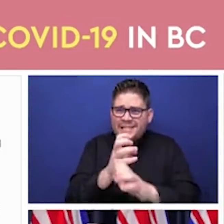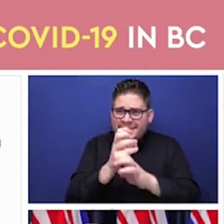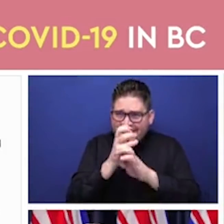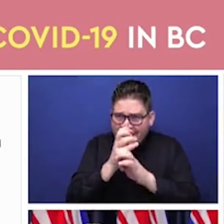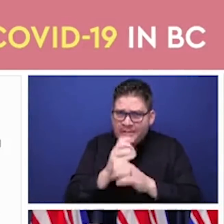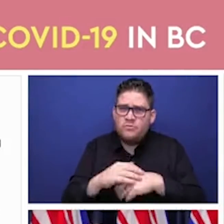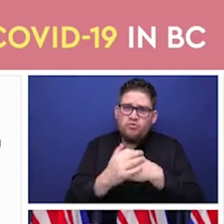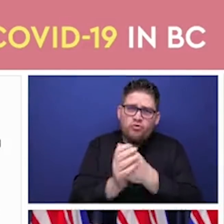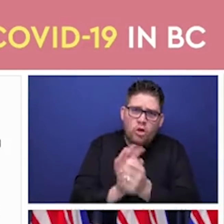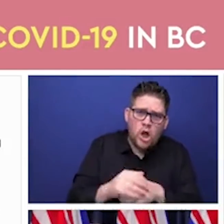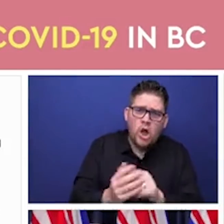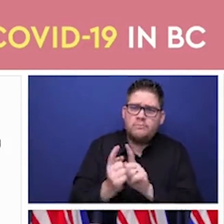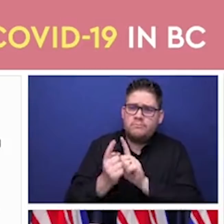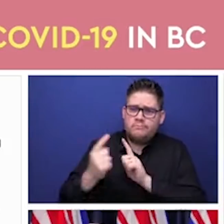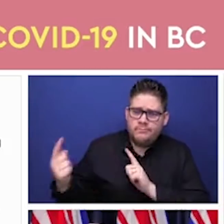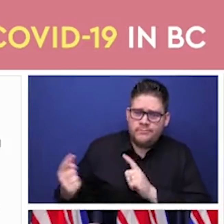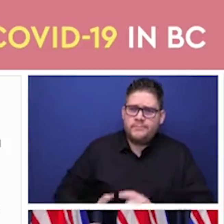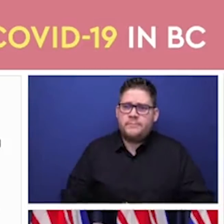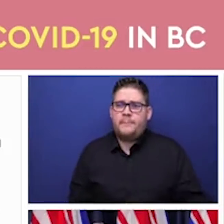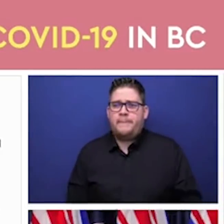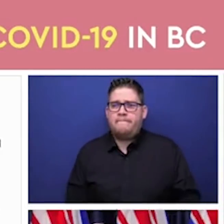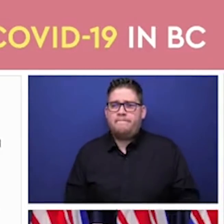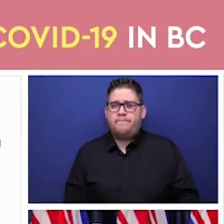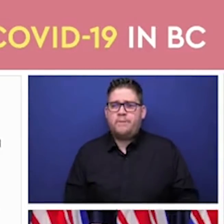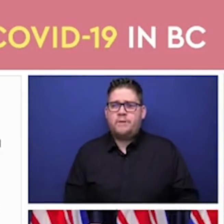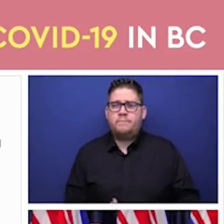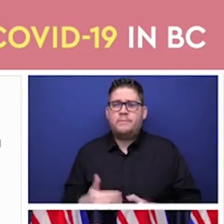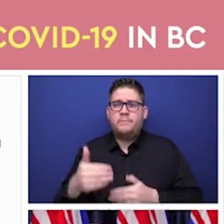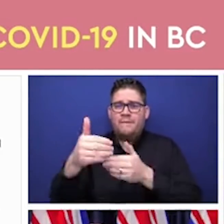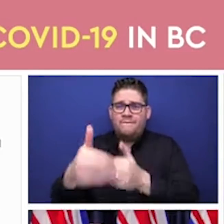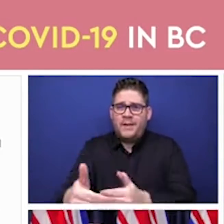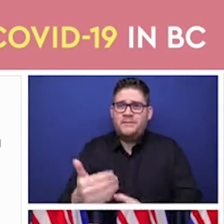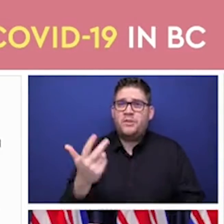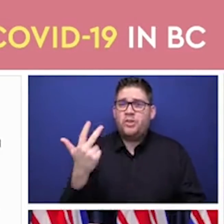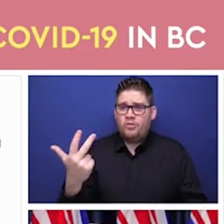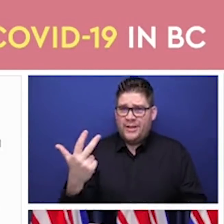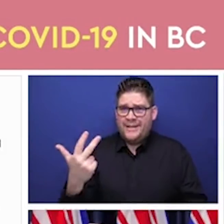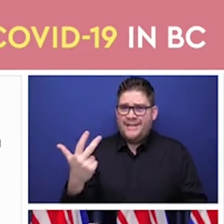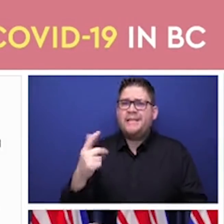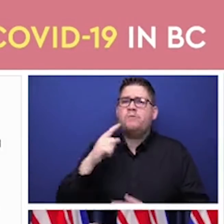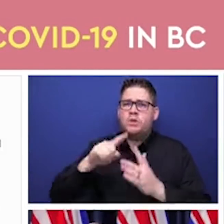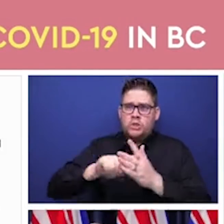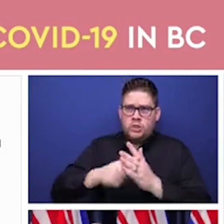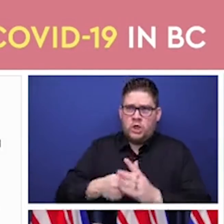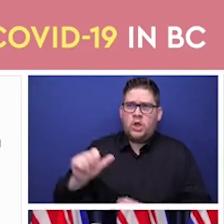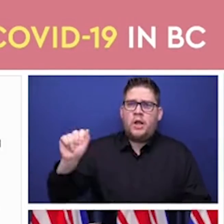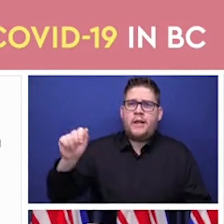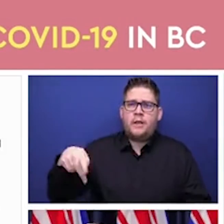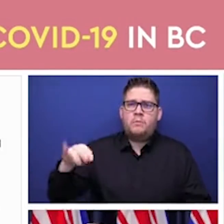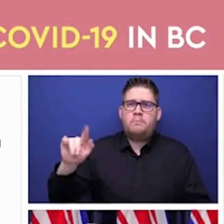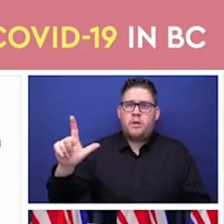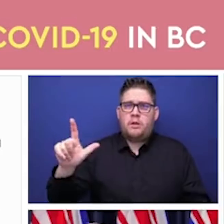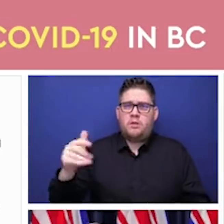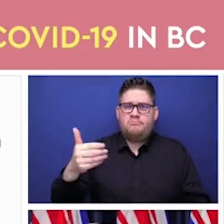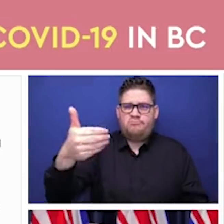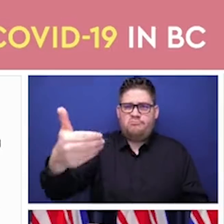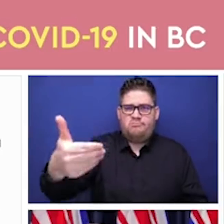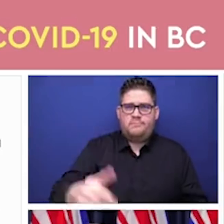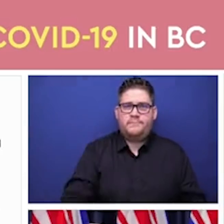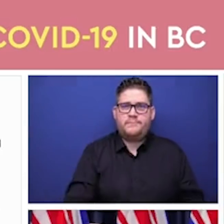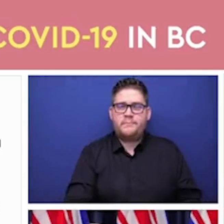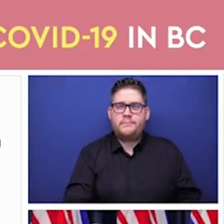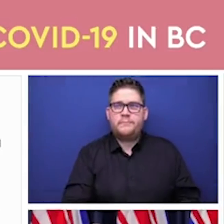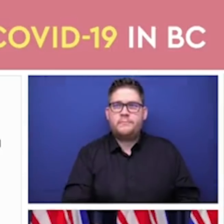be a major transformation is that we will have a provincial digital platform at that time. There will be a very robust